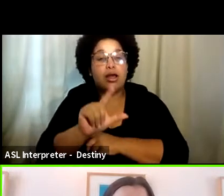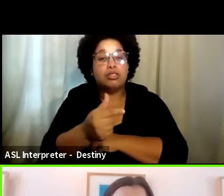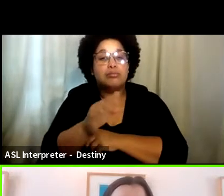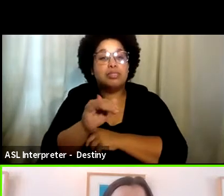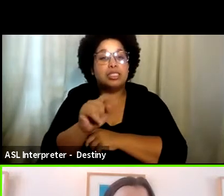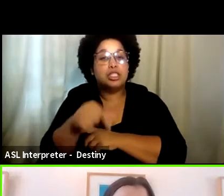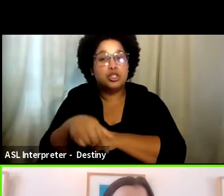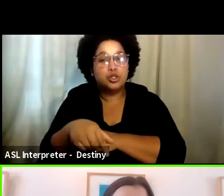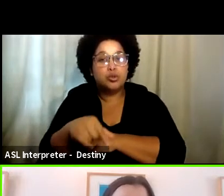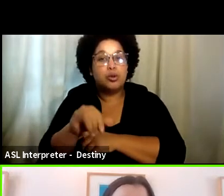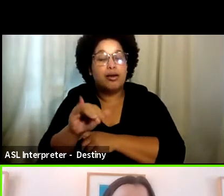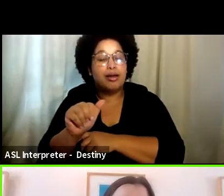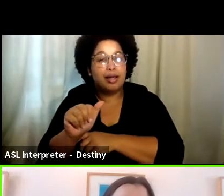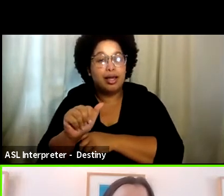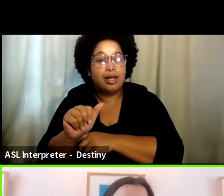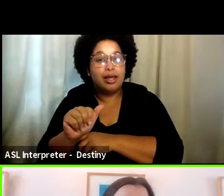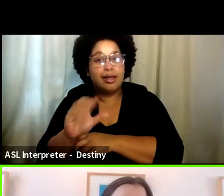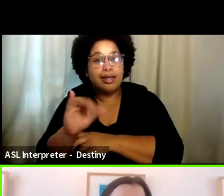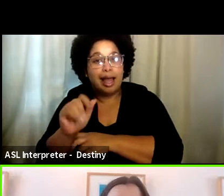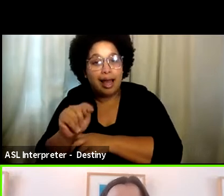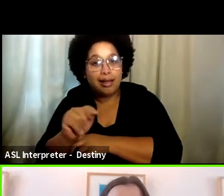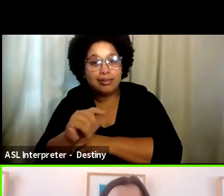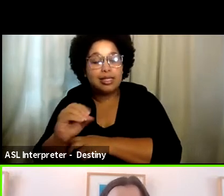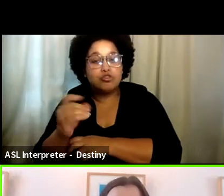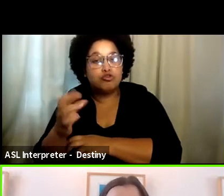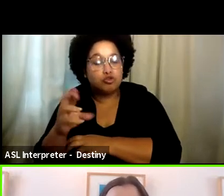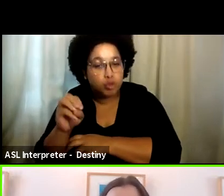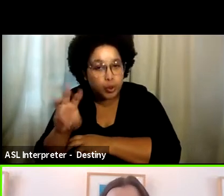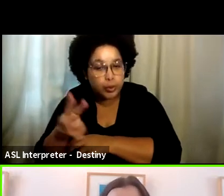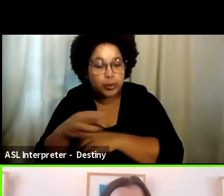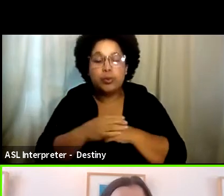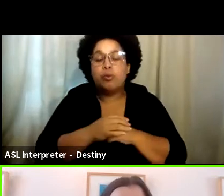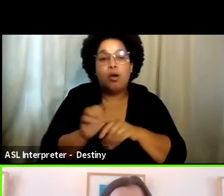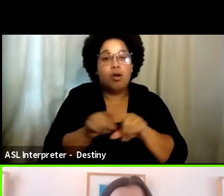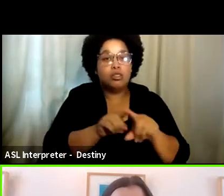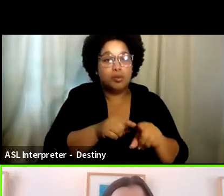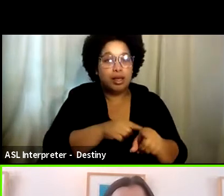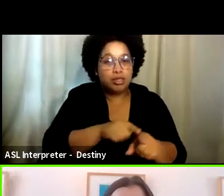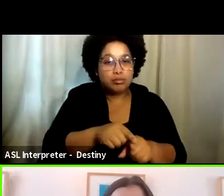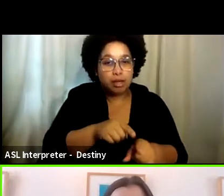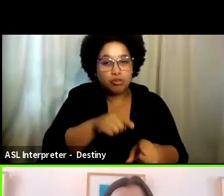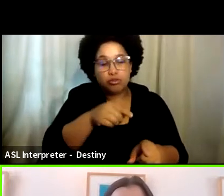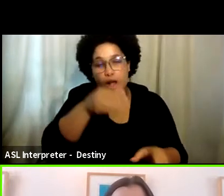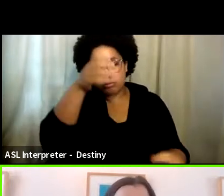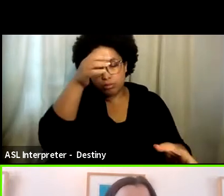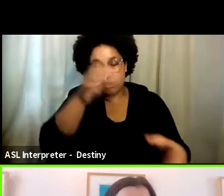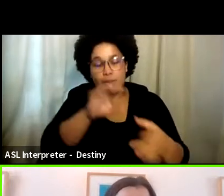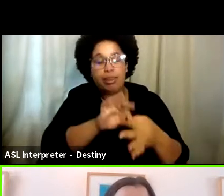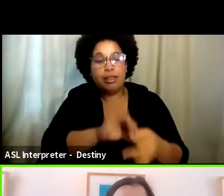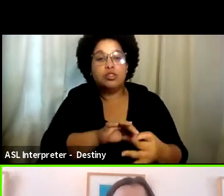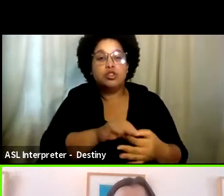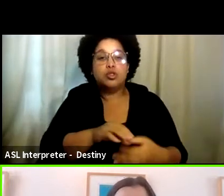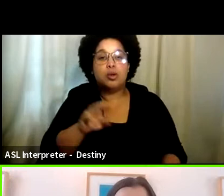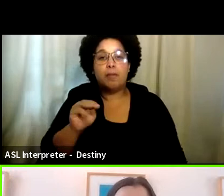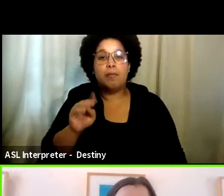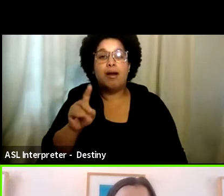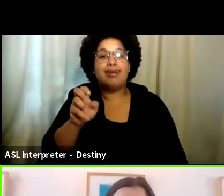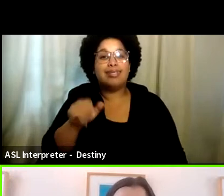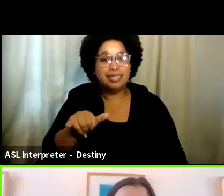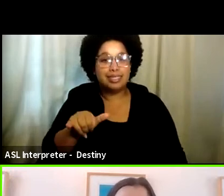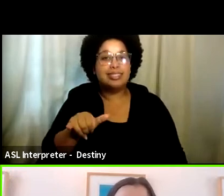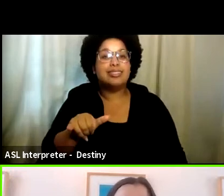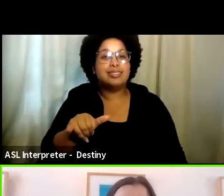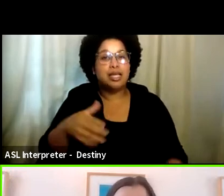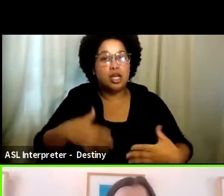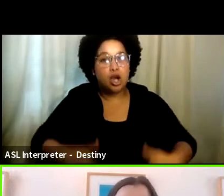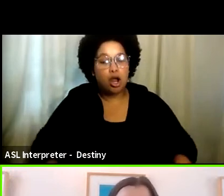plus cast members and crew. We also have specialized knowledge when it comes to things like modesty garments and barriers